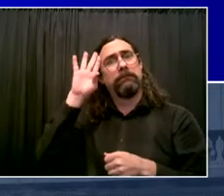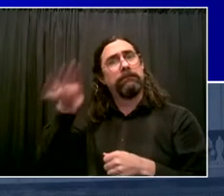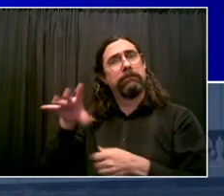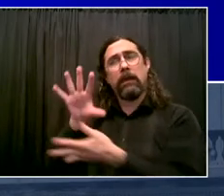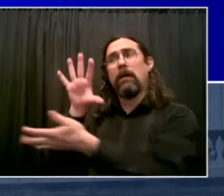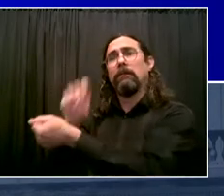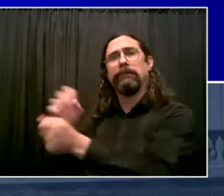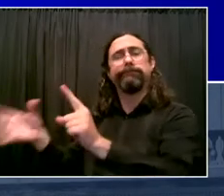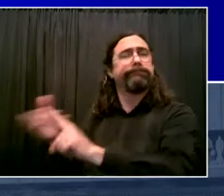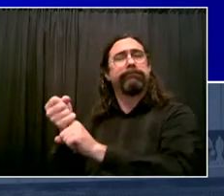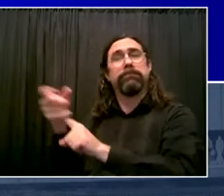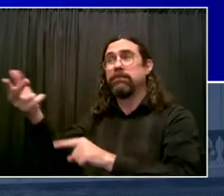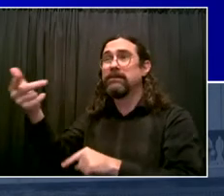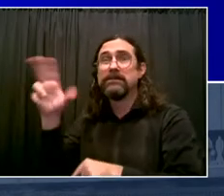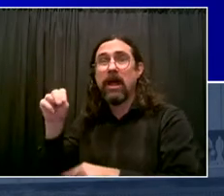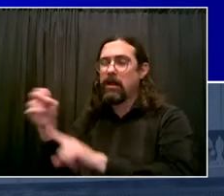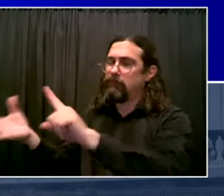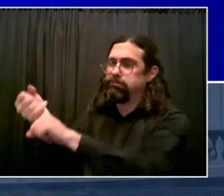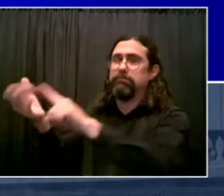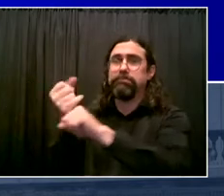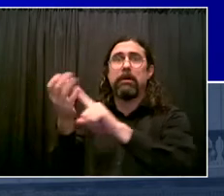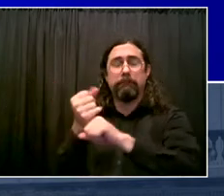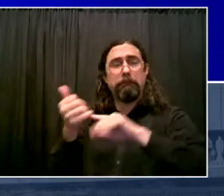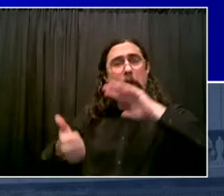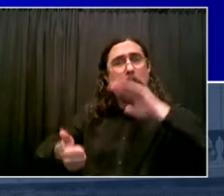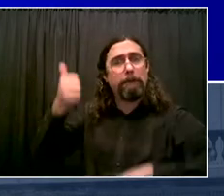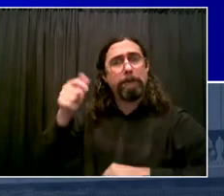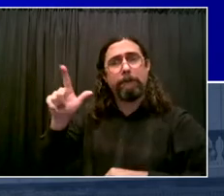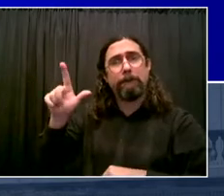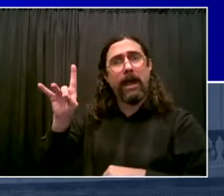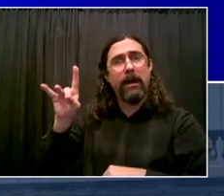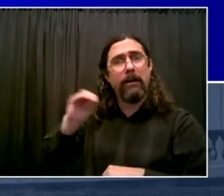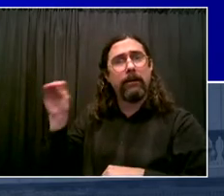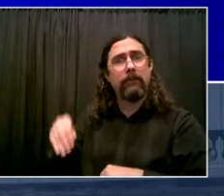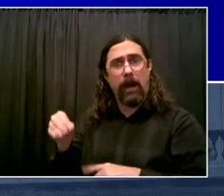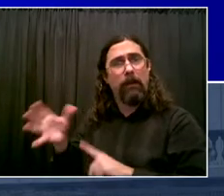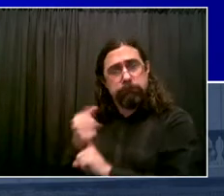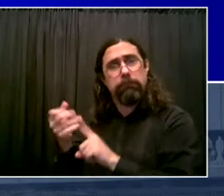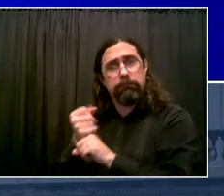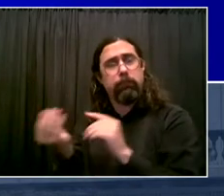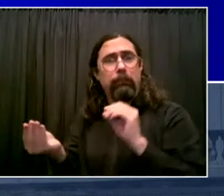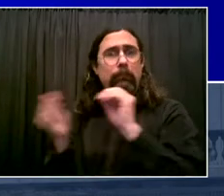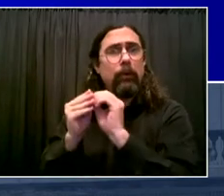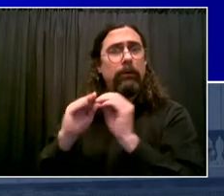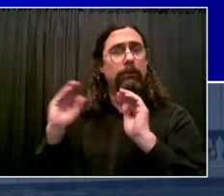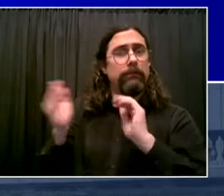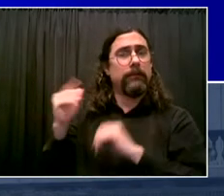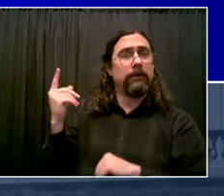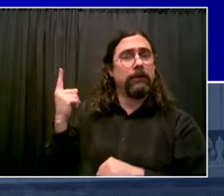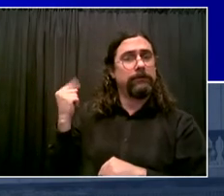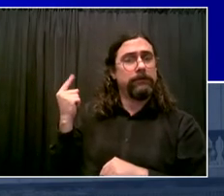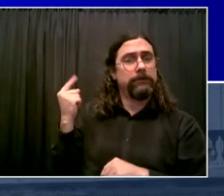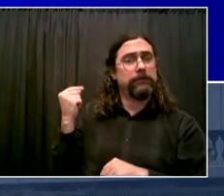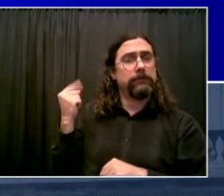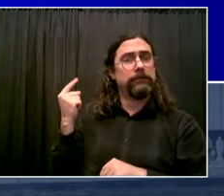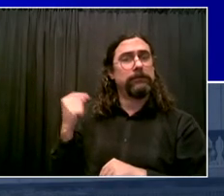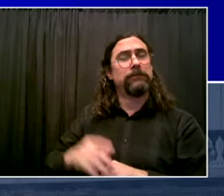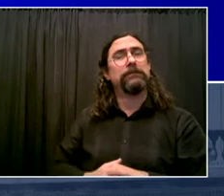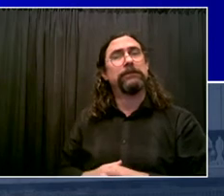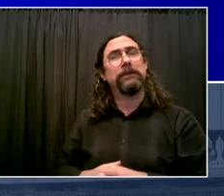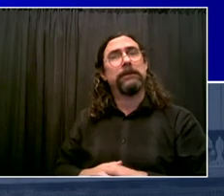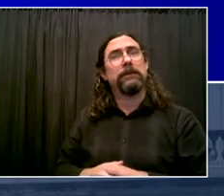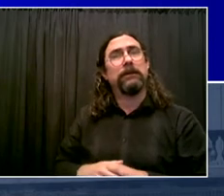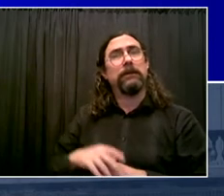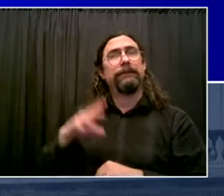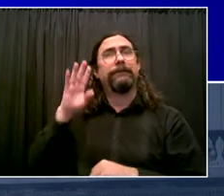He knows the Wallace family. He felt their pain very personally, and he said, we've got to stop the flow of guns. We need Congress to finally act.